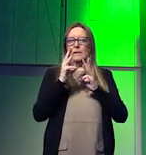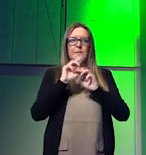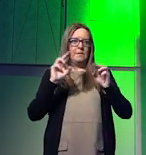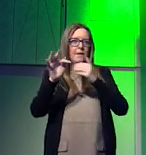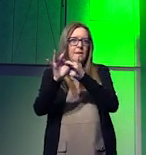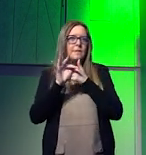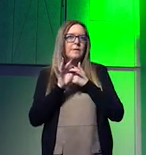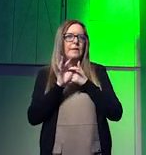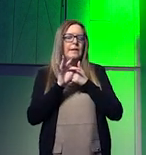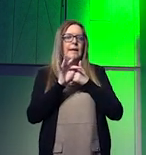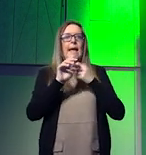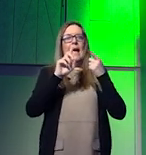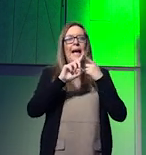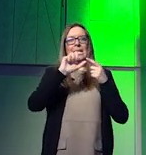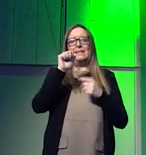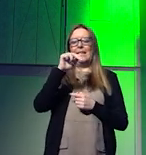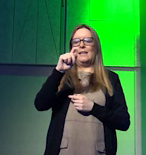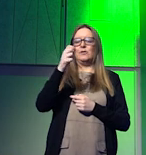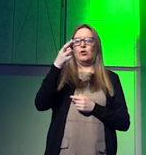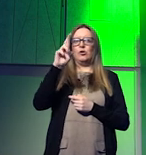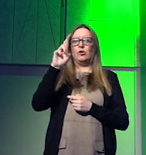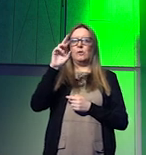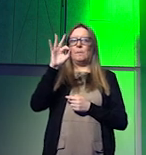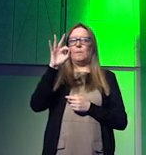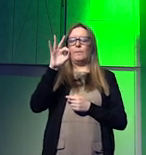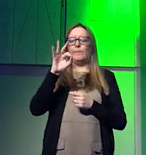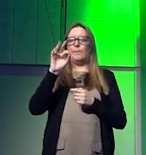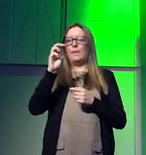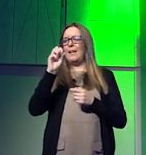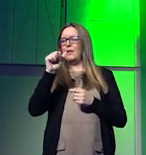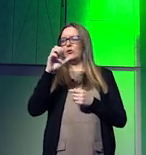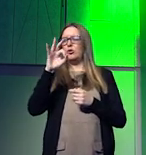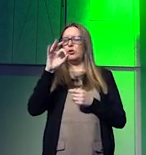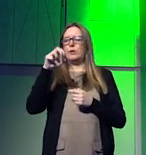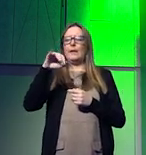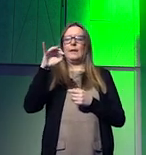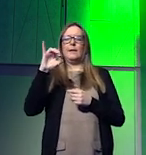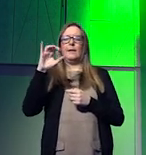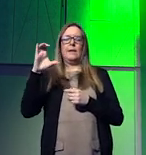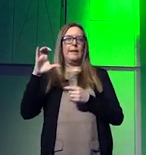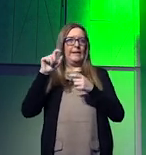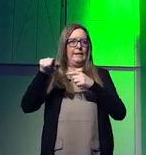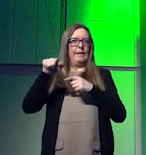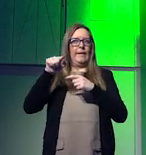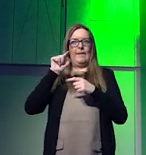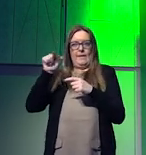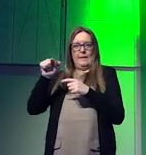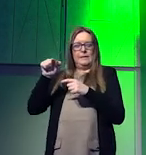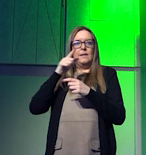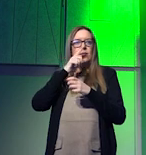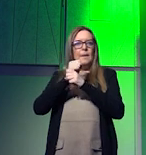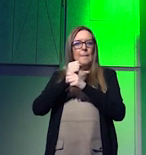anthropogenic activities is the movement of species and the movement of ecosystems